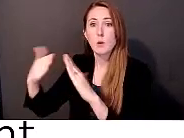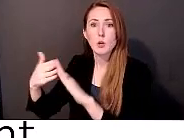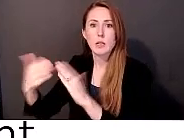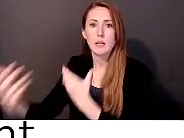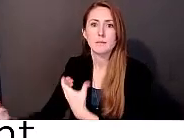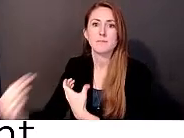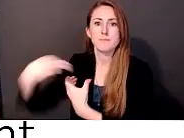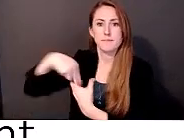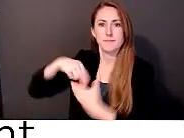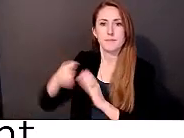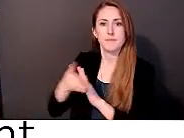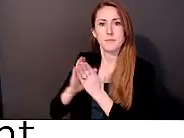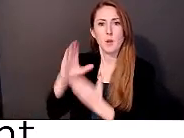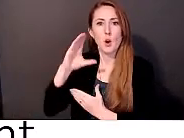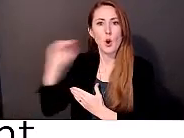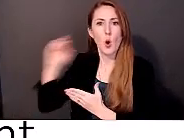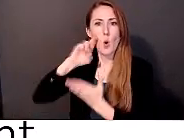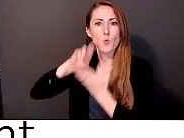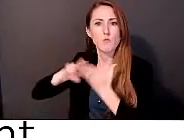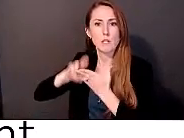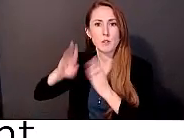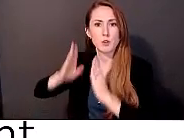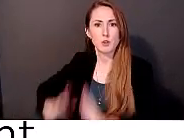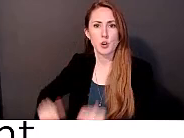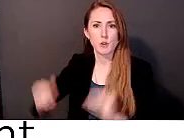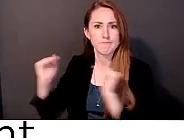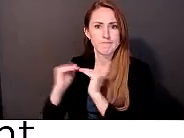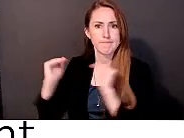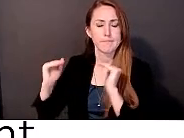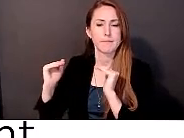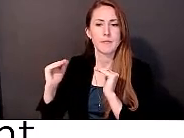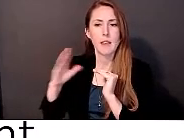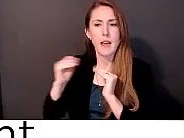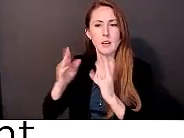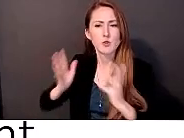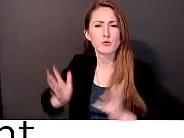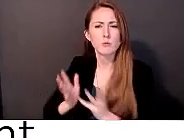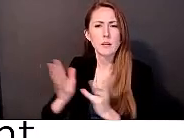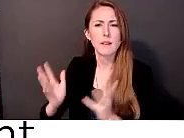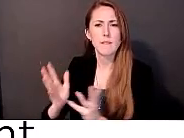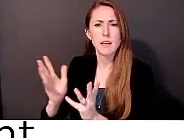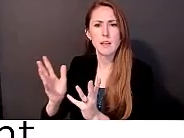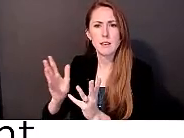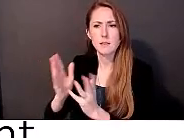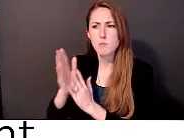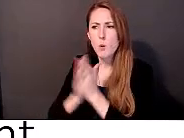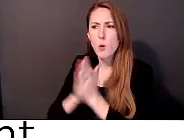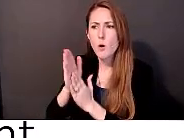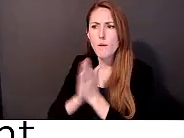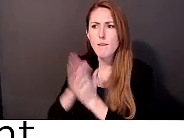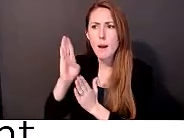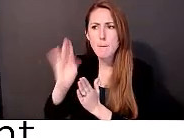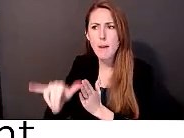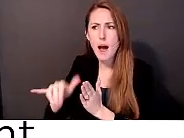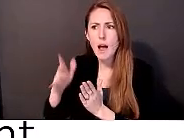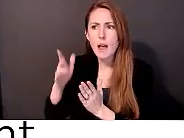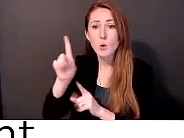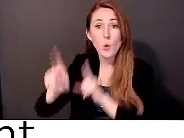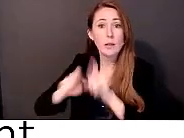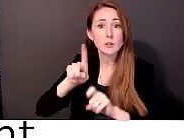and some are a combination of all and also driven by the questions that, um, happen in the field.